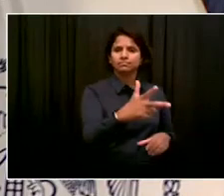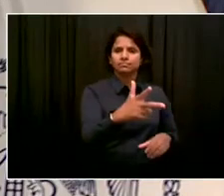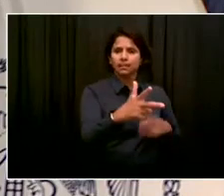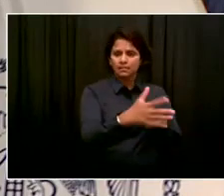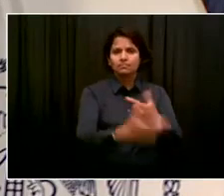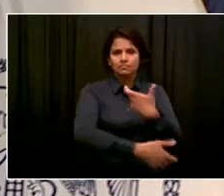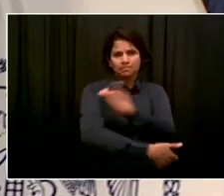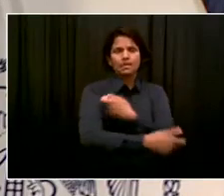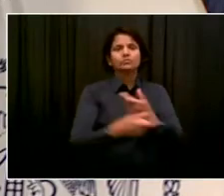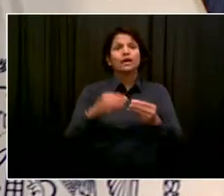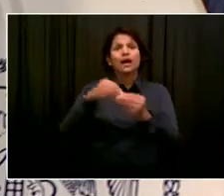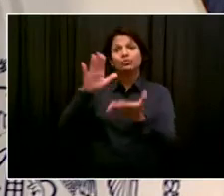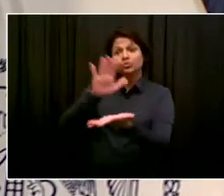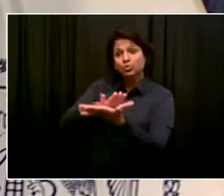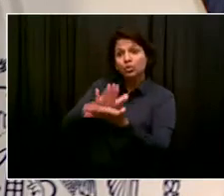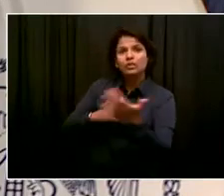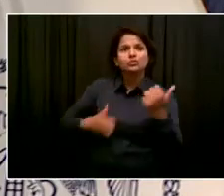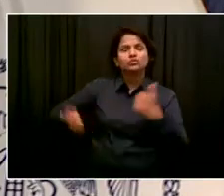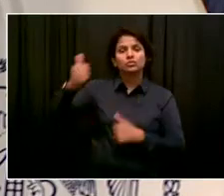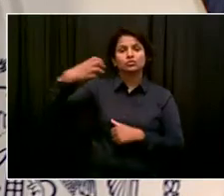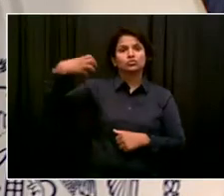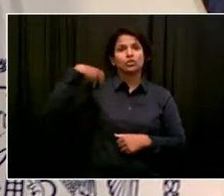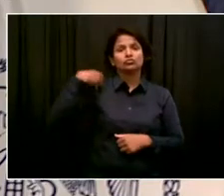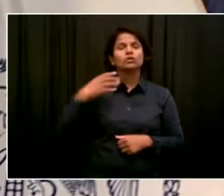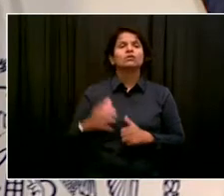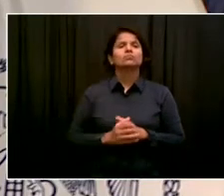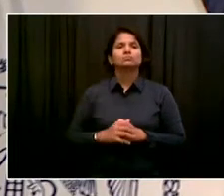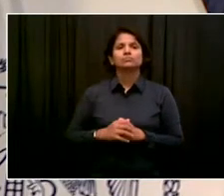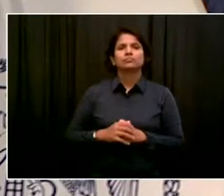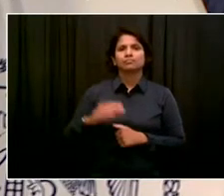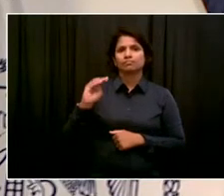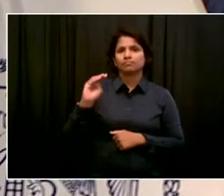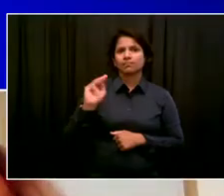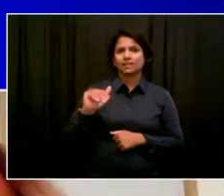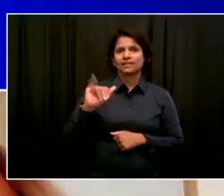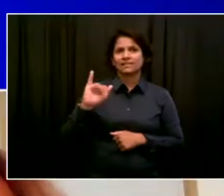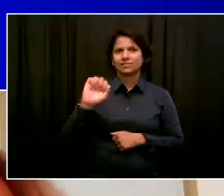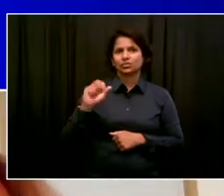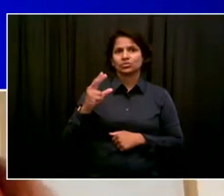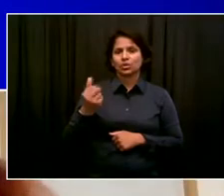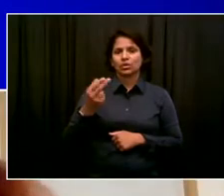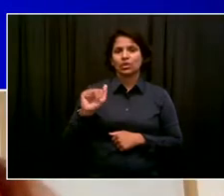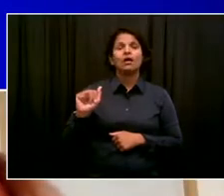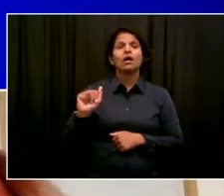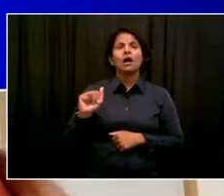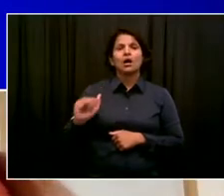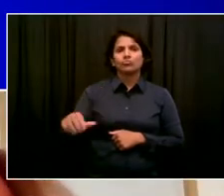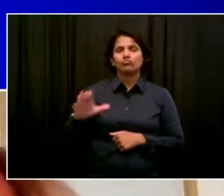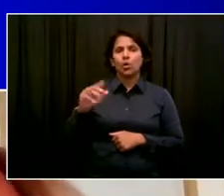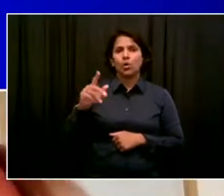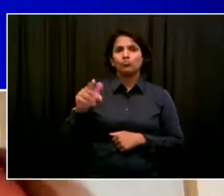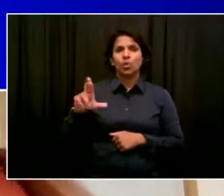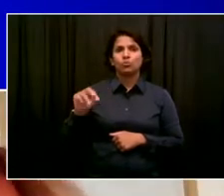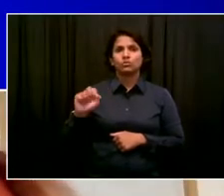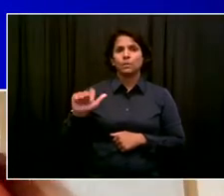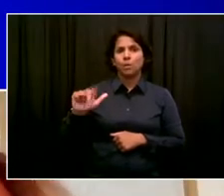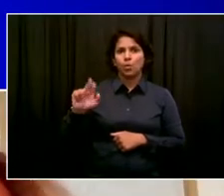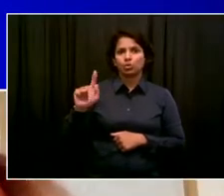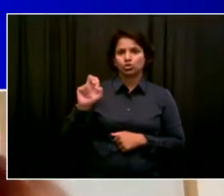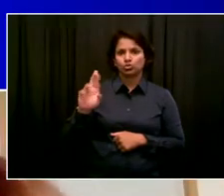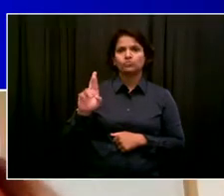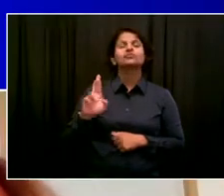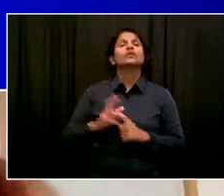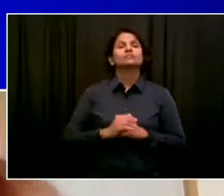Thank you, Mayor de Blasio, and I'm really excited to be here this morning to talk about this. You know, in a little over a month,